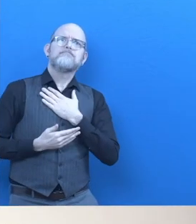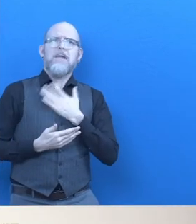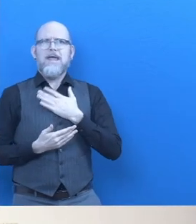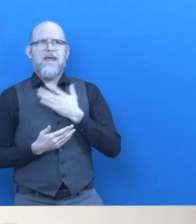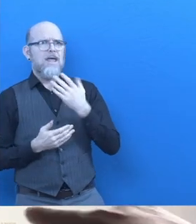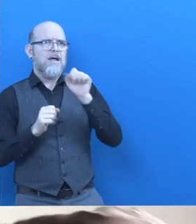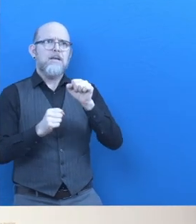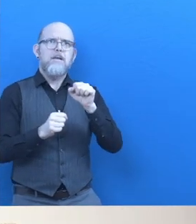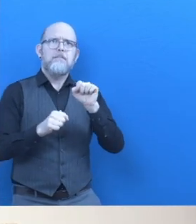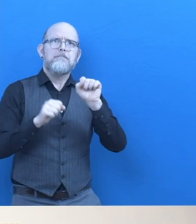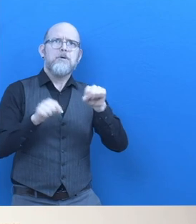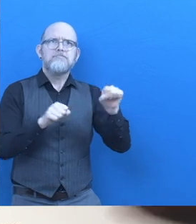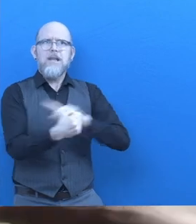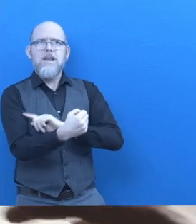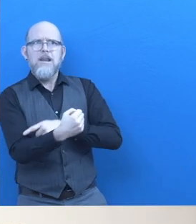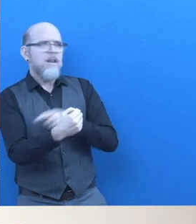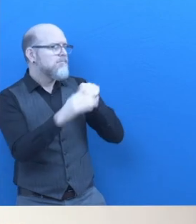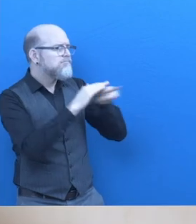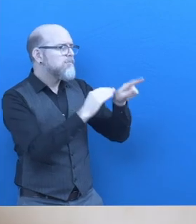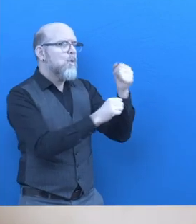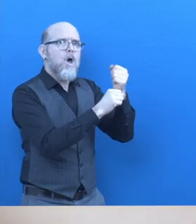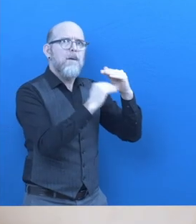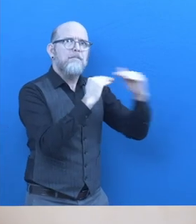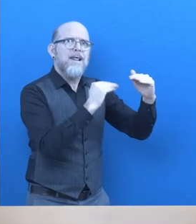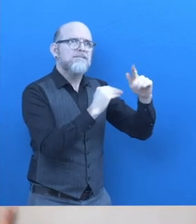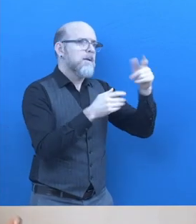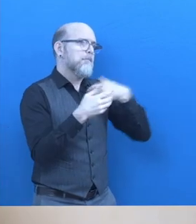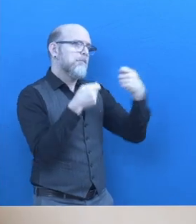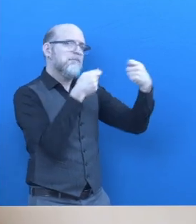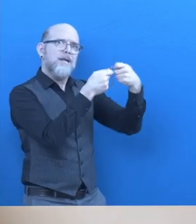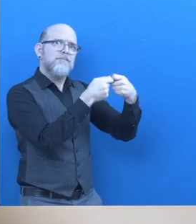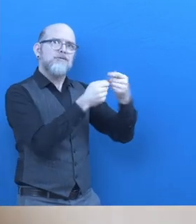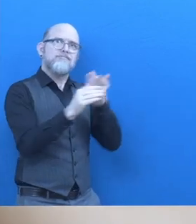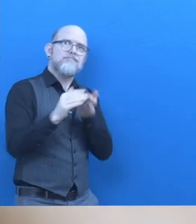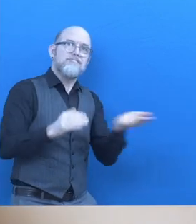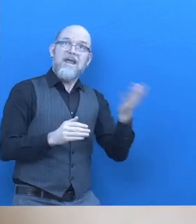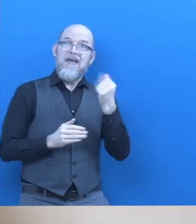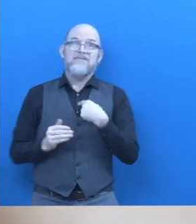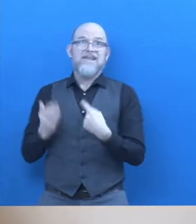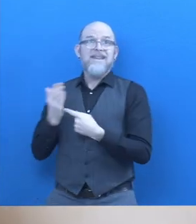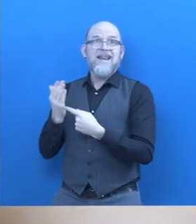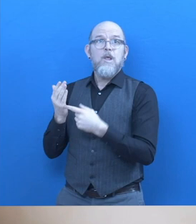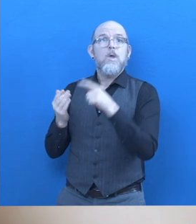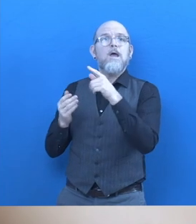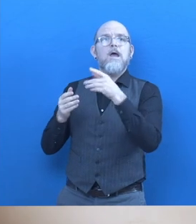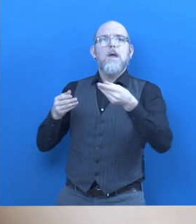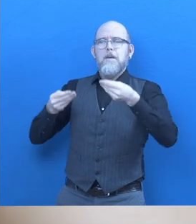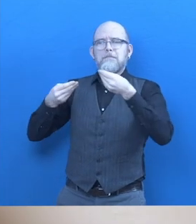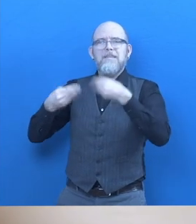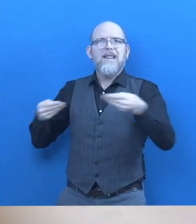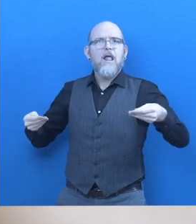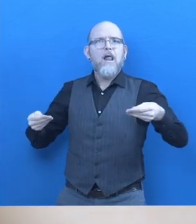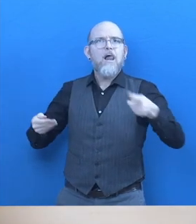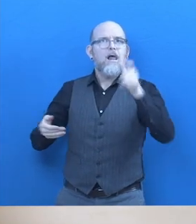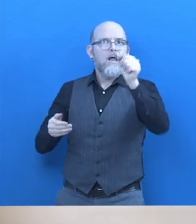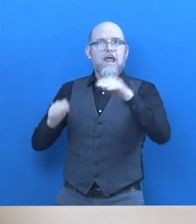opportunities and where they can fit in. We also use technology to ensure accessibility of materials